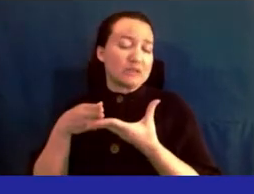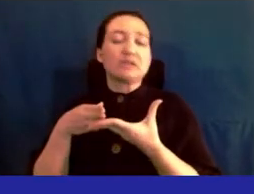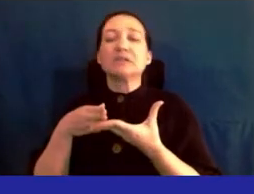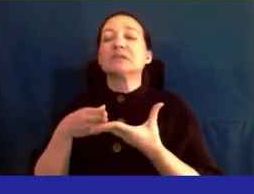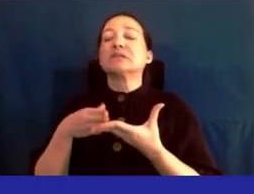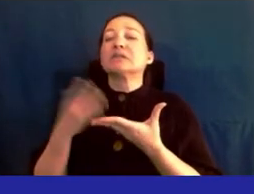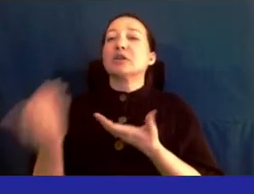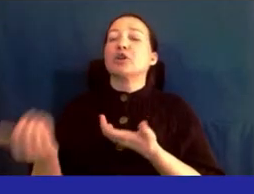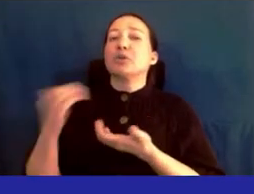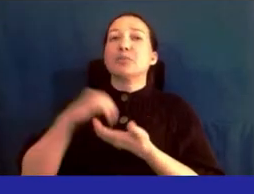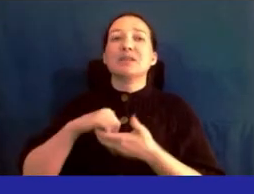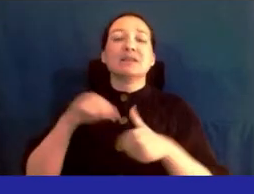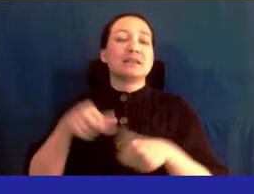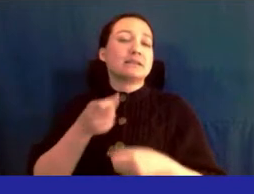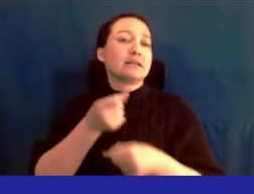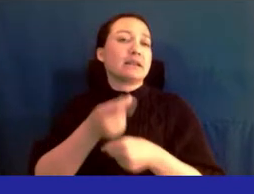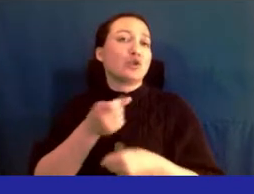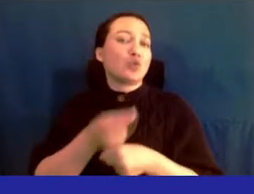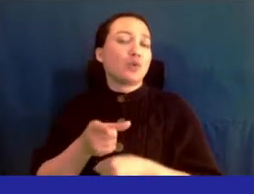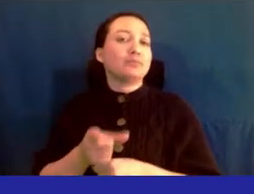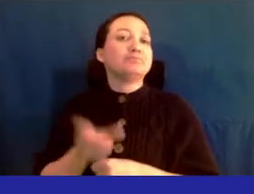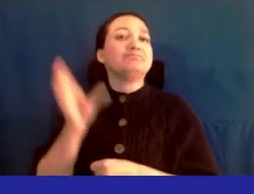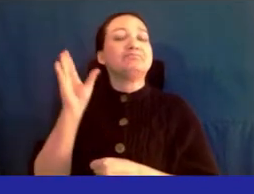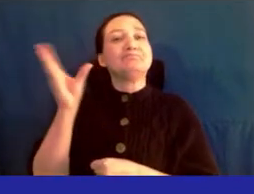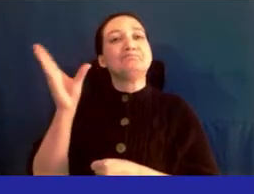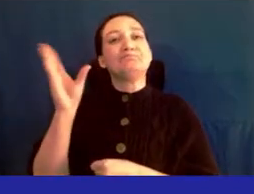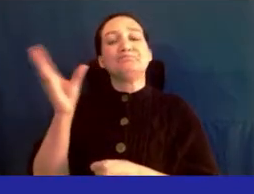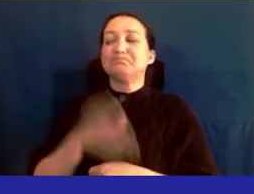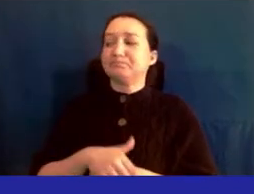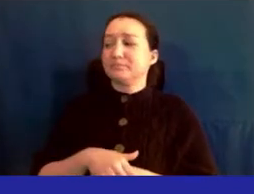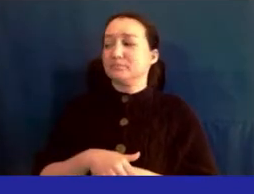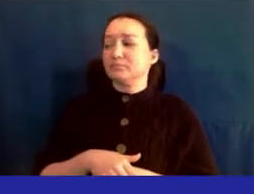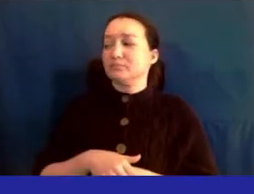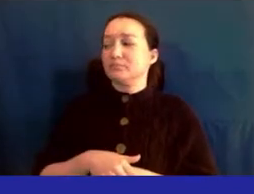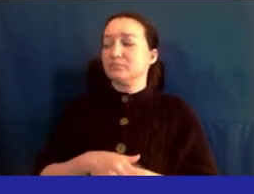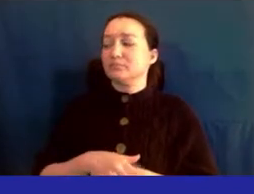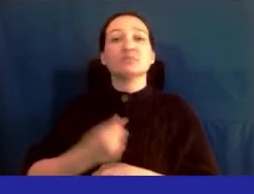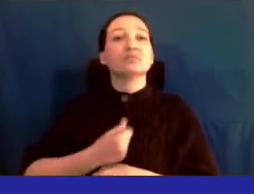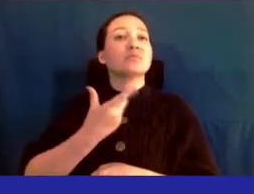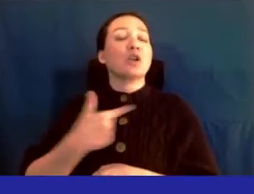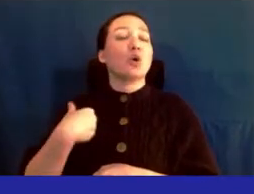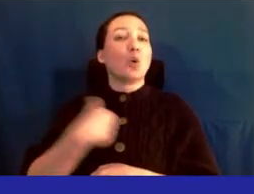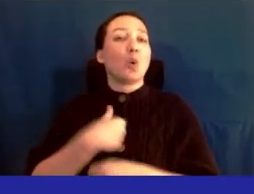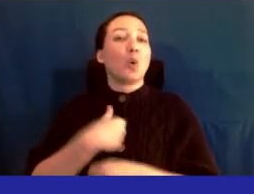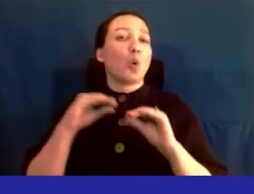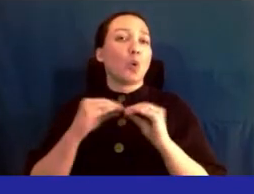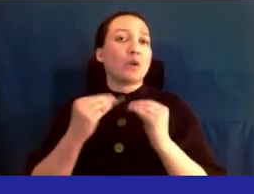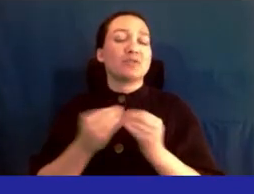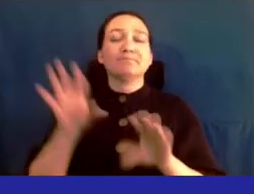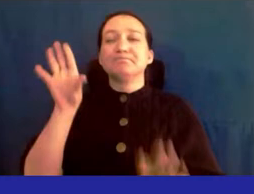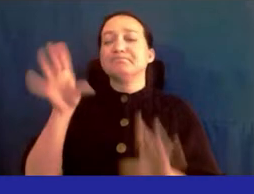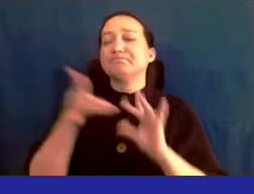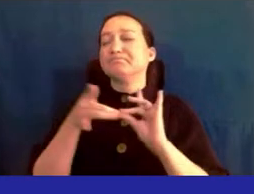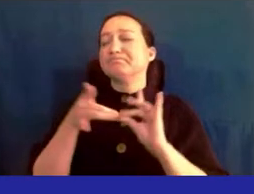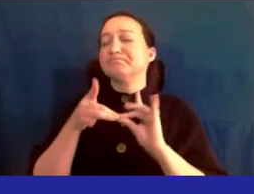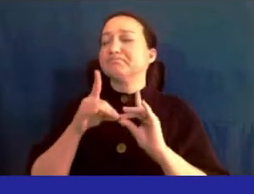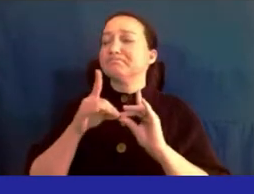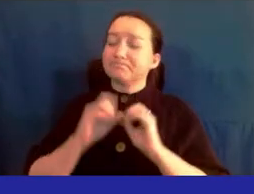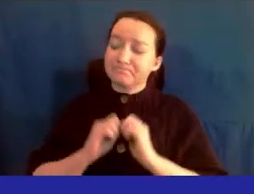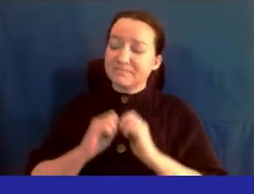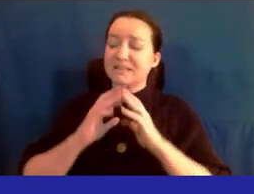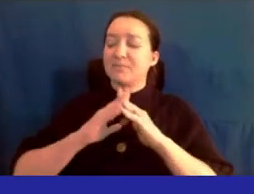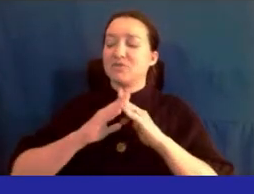participate during this annual forum, and to share our organizational testimony regarding the established